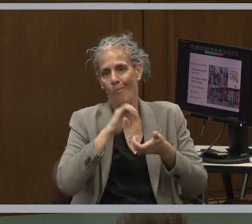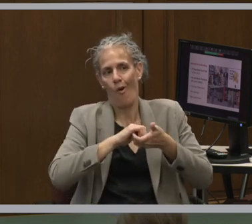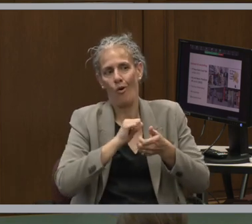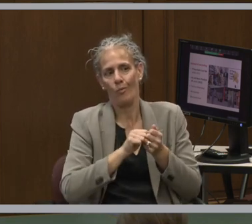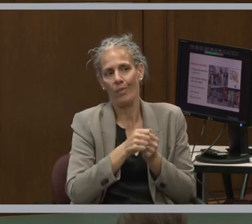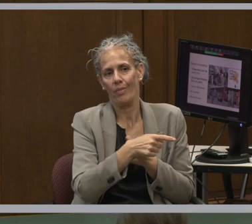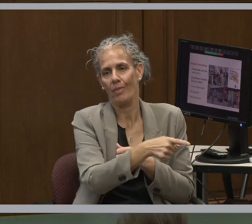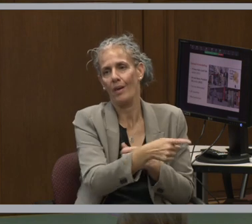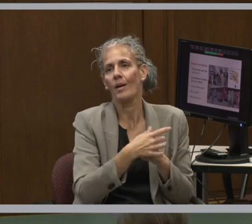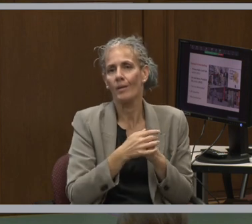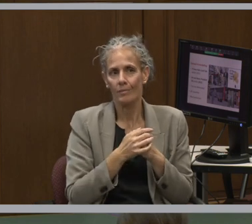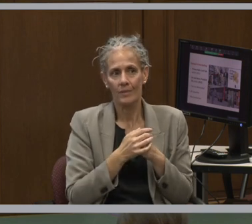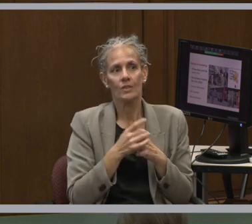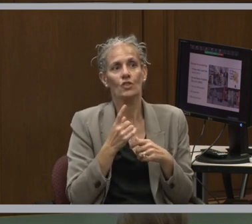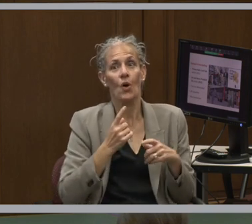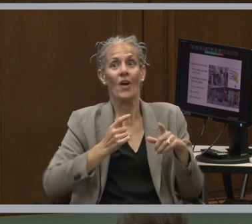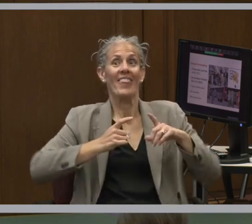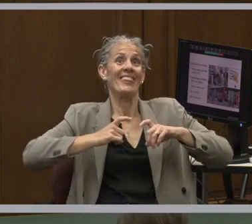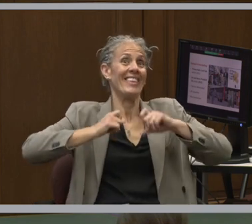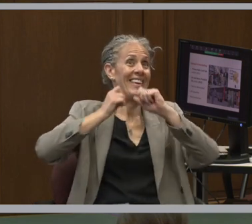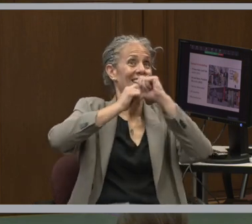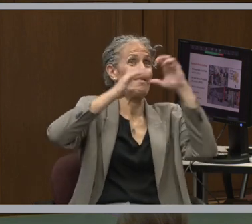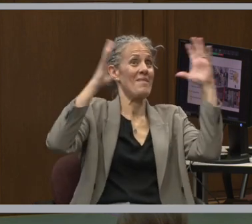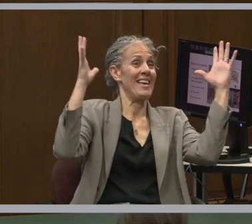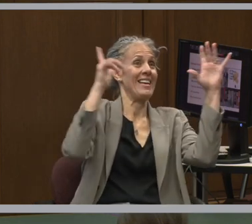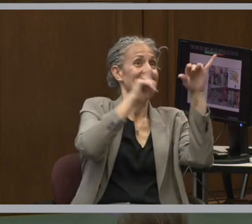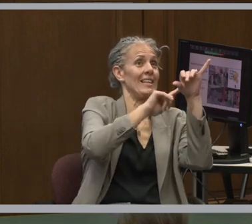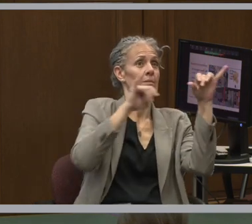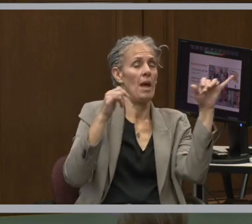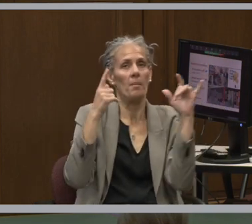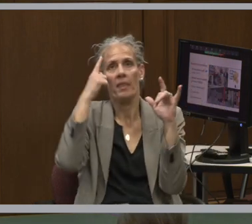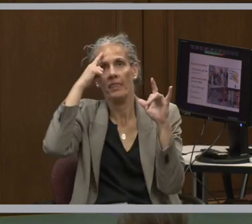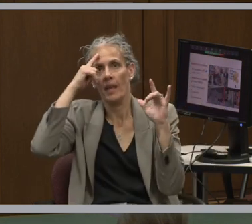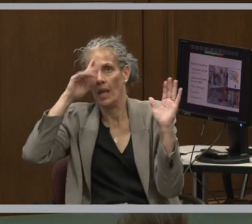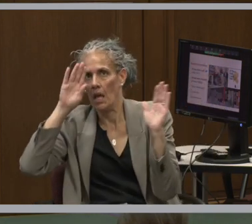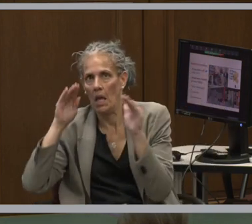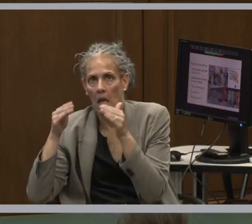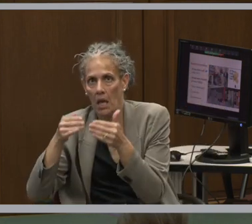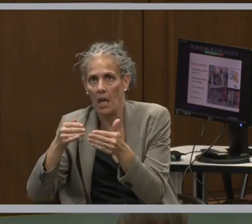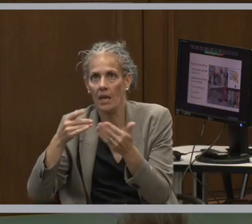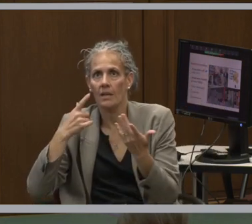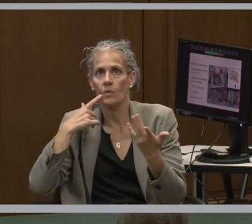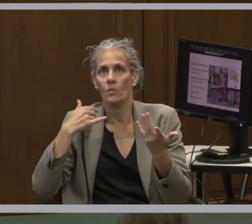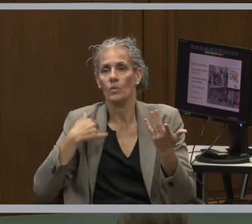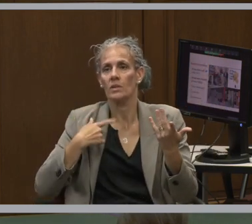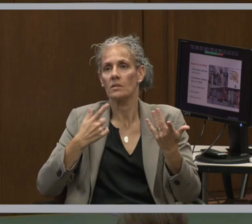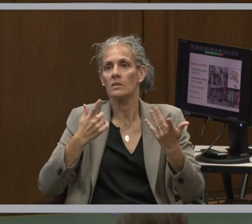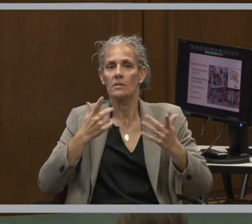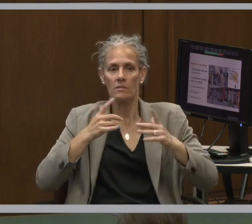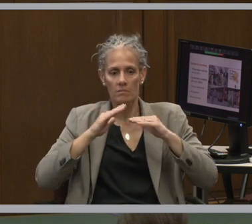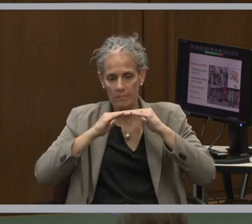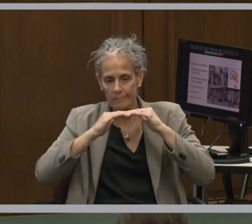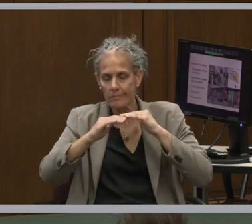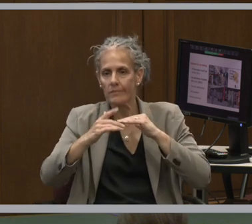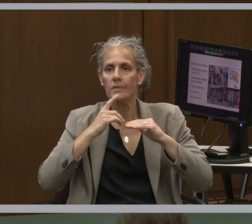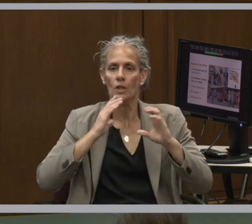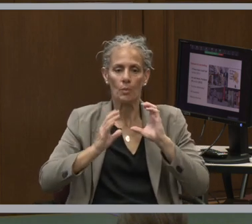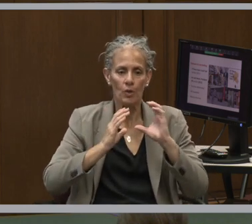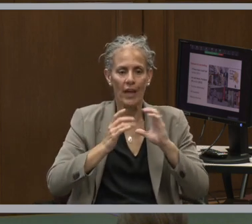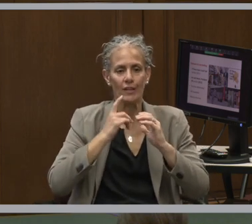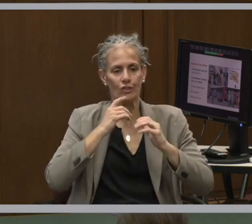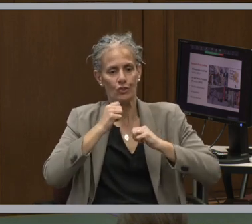So again, thinking big, thinking small, thinking about, you know, what existing communications or structures or